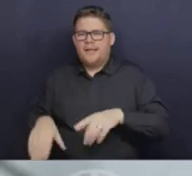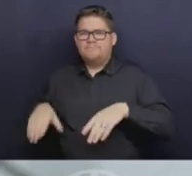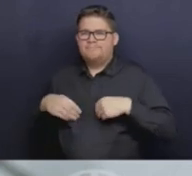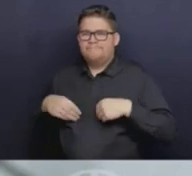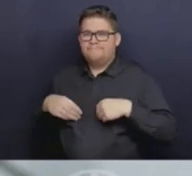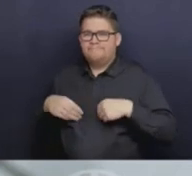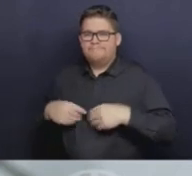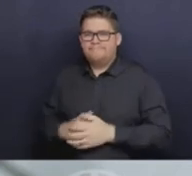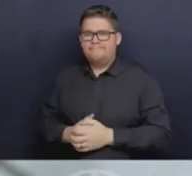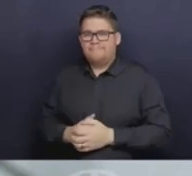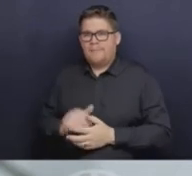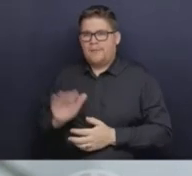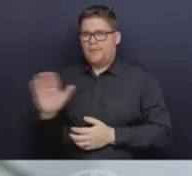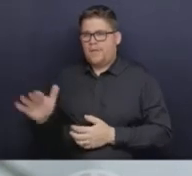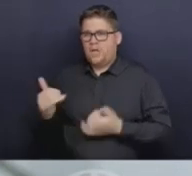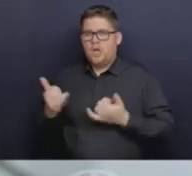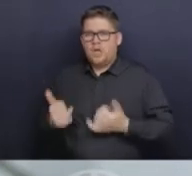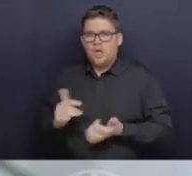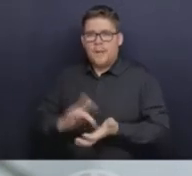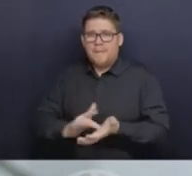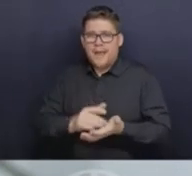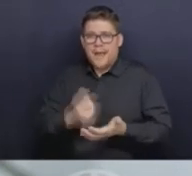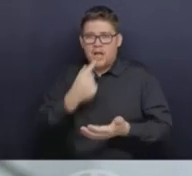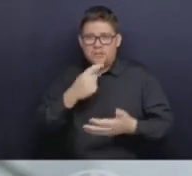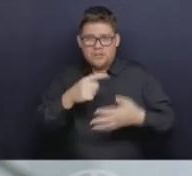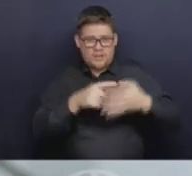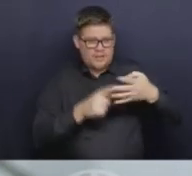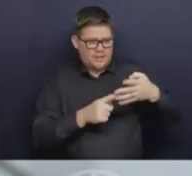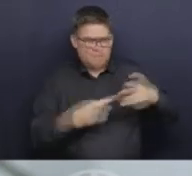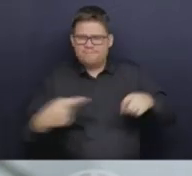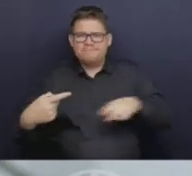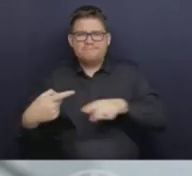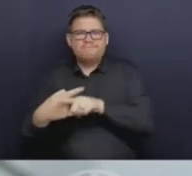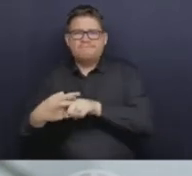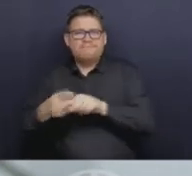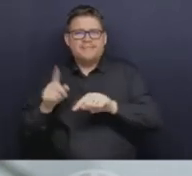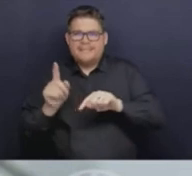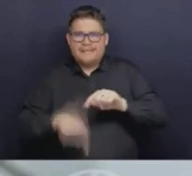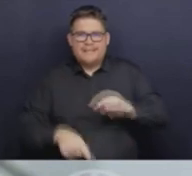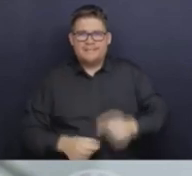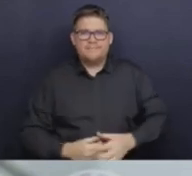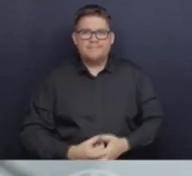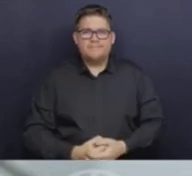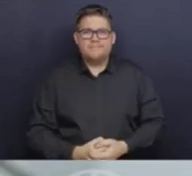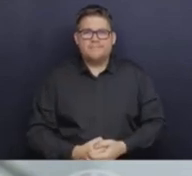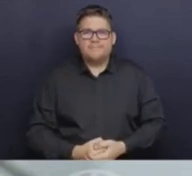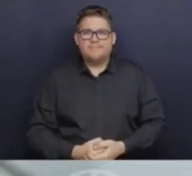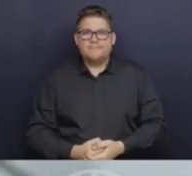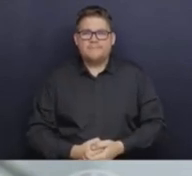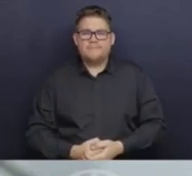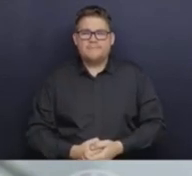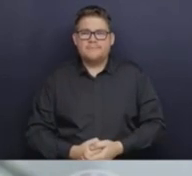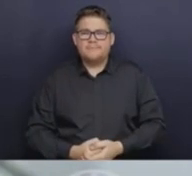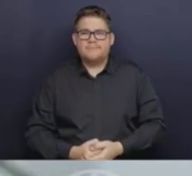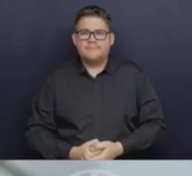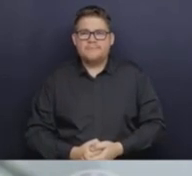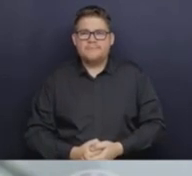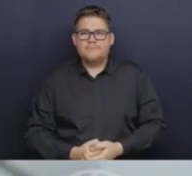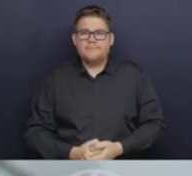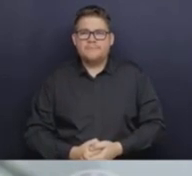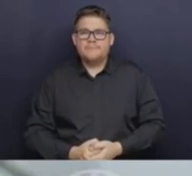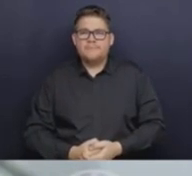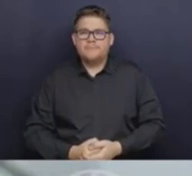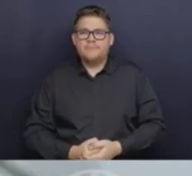their clinician because of the medications they're on or because of their health condition. In terms of pharmacy